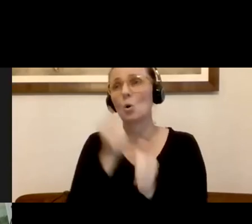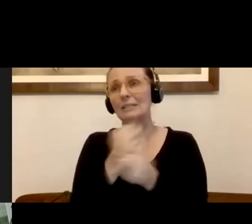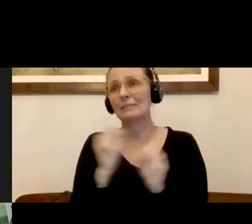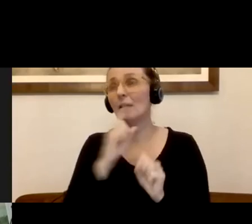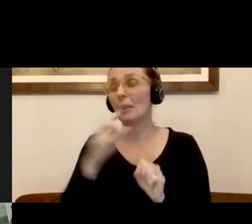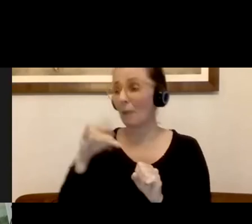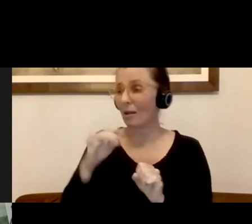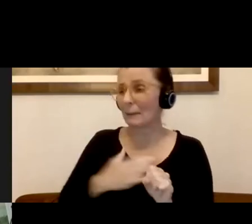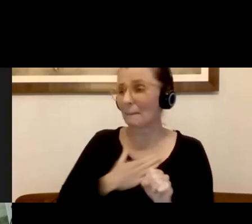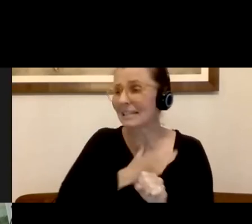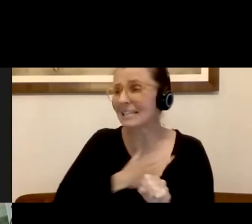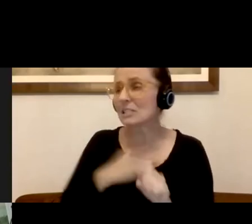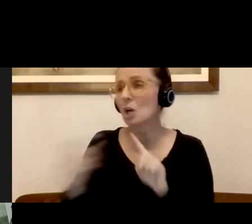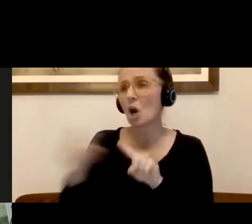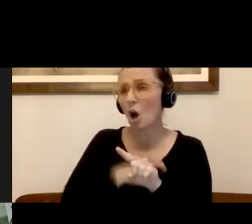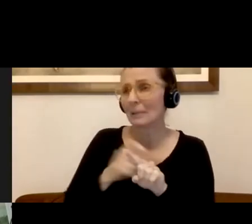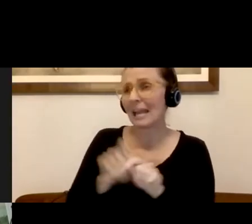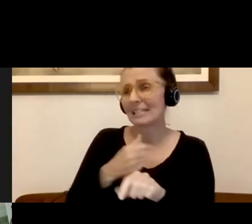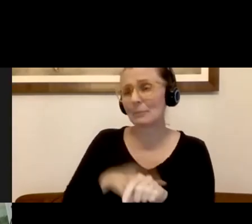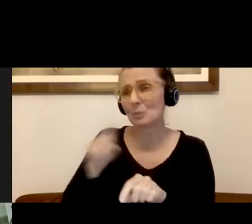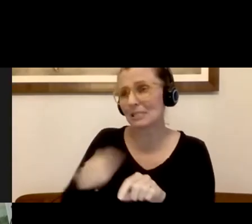anything and I will help you as much as I possibly can.